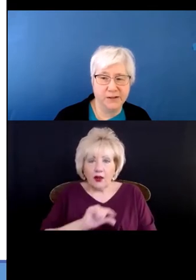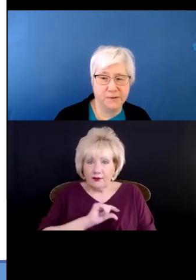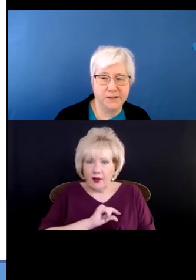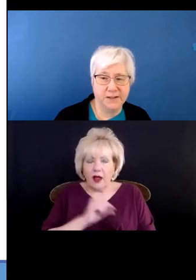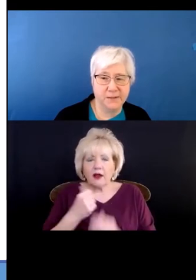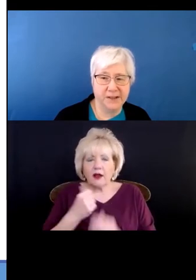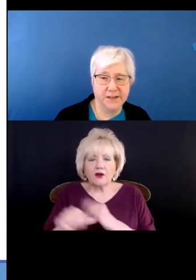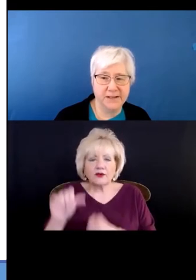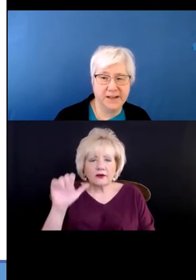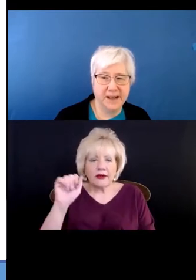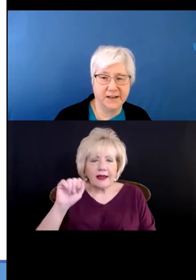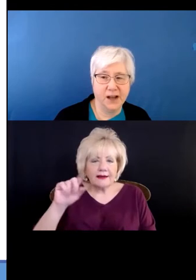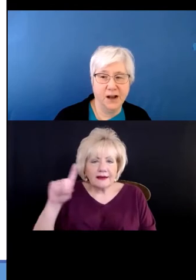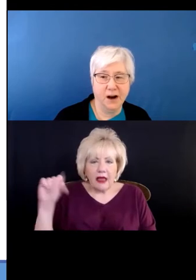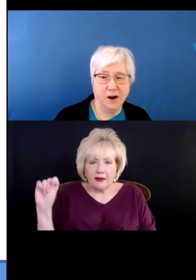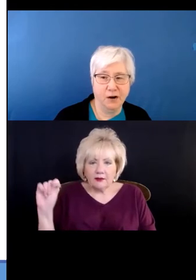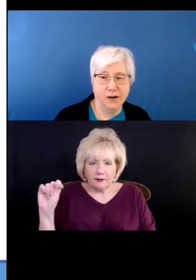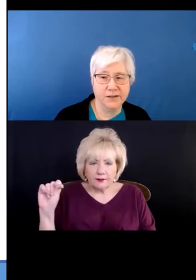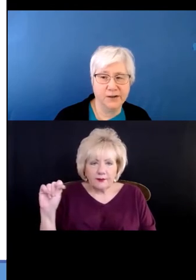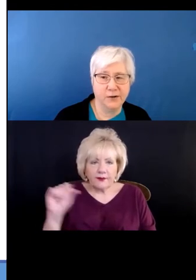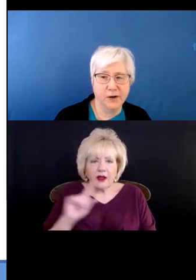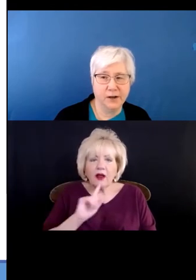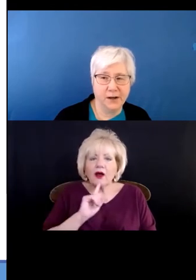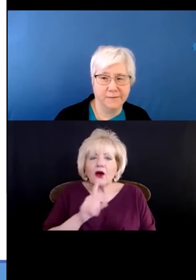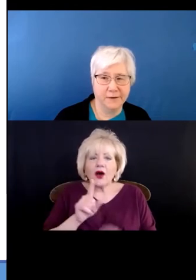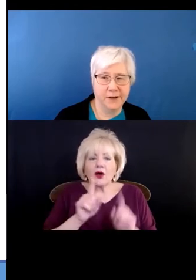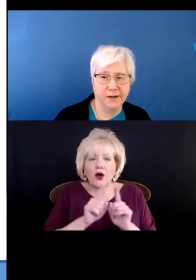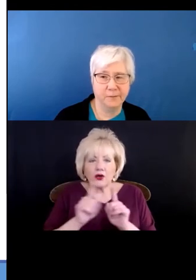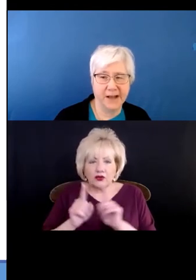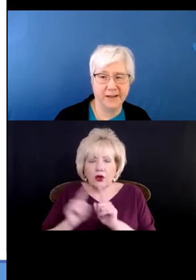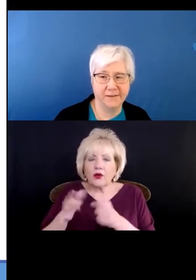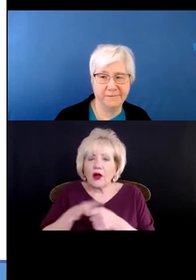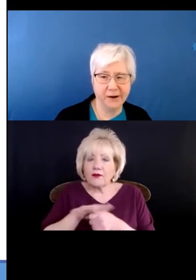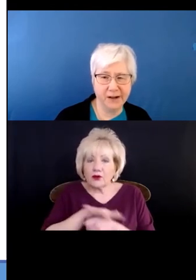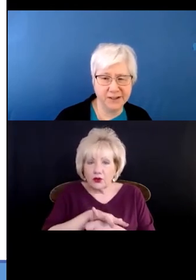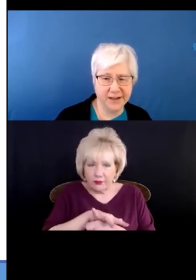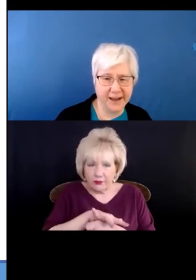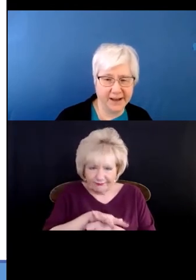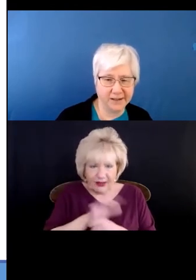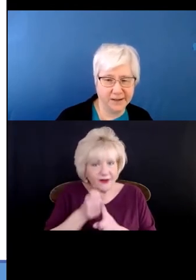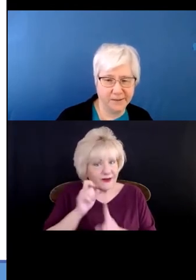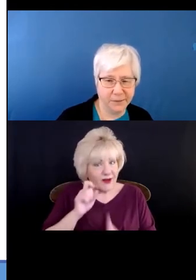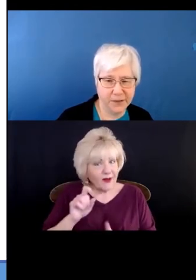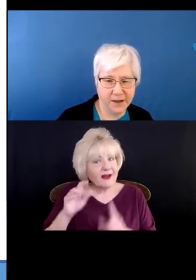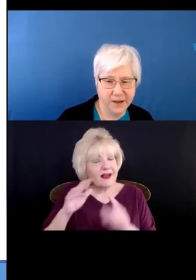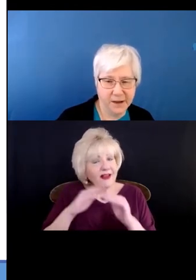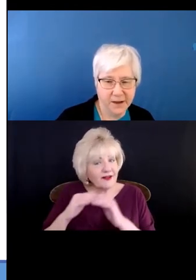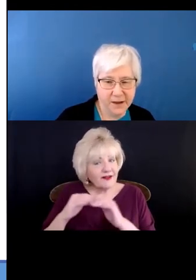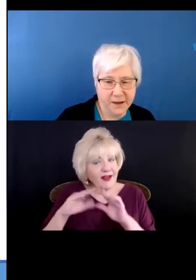Americans with Disabilities Act are also covered by the Fair Housing Act.